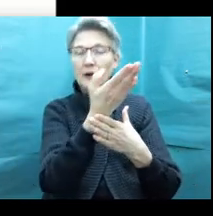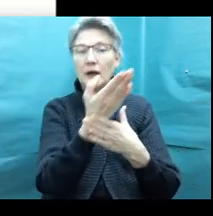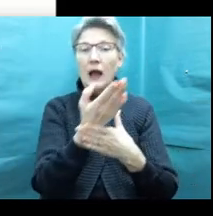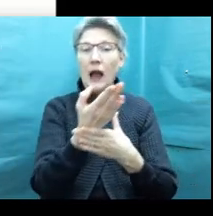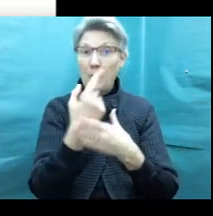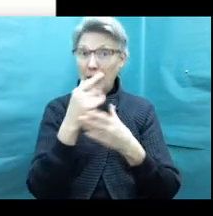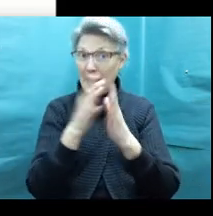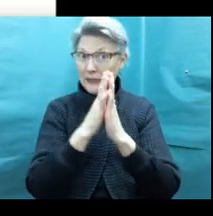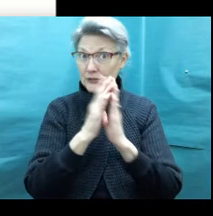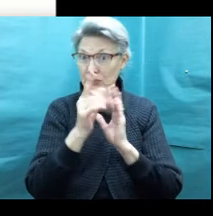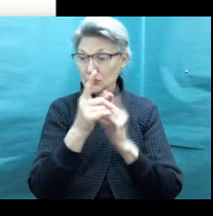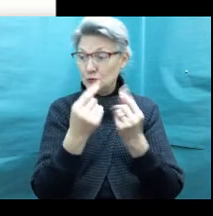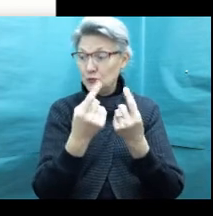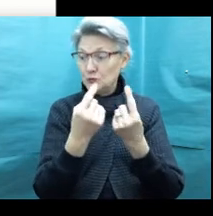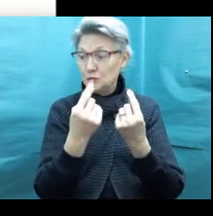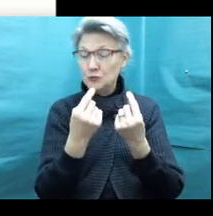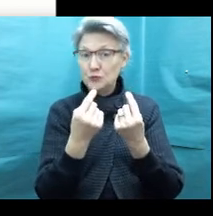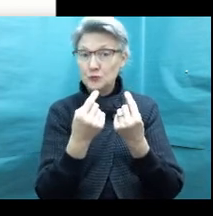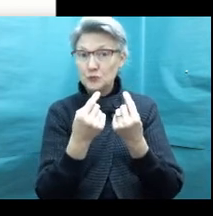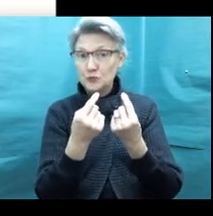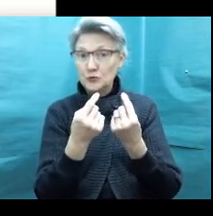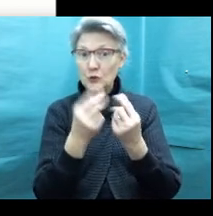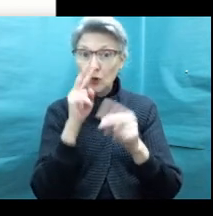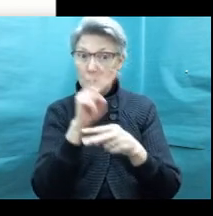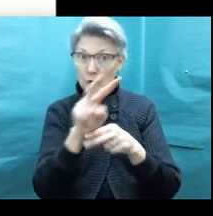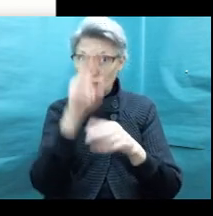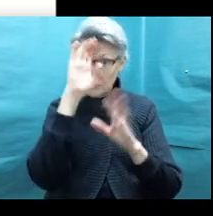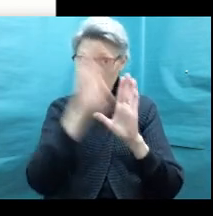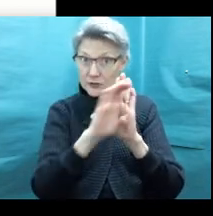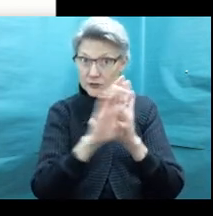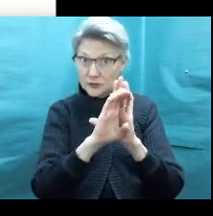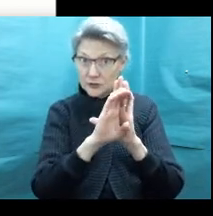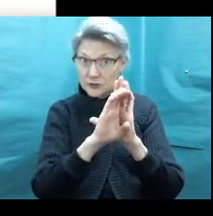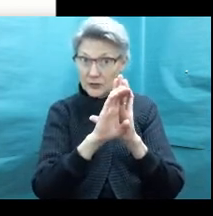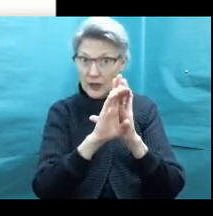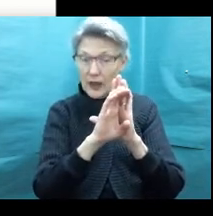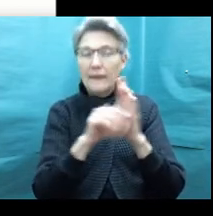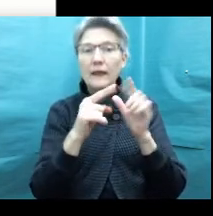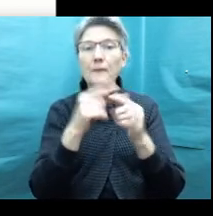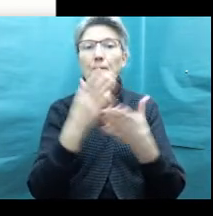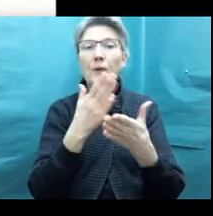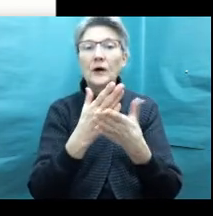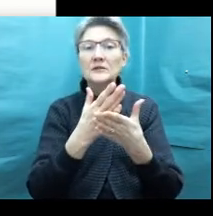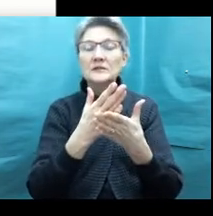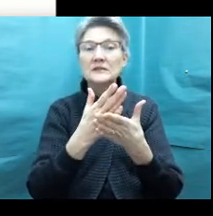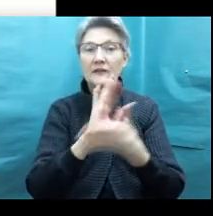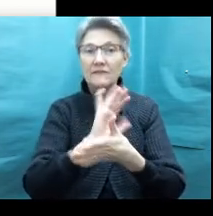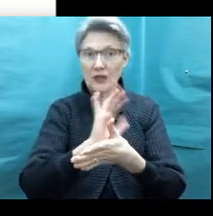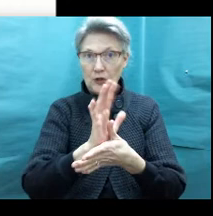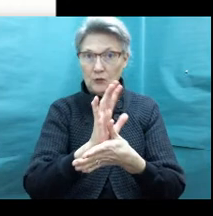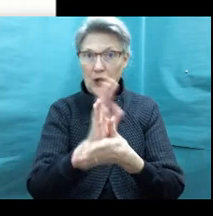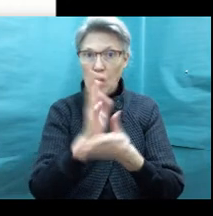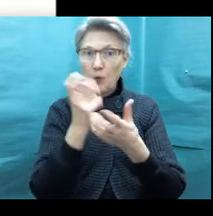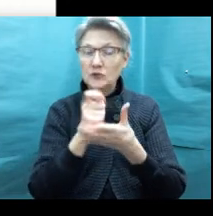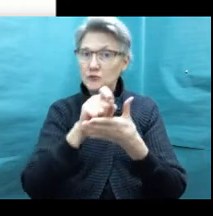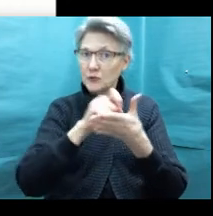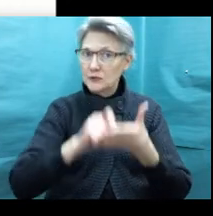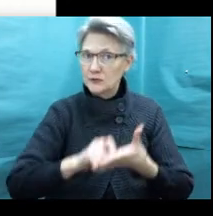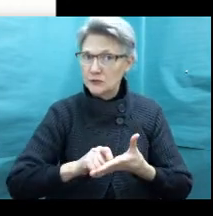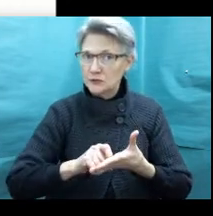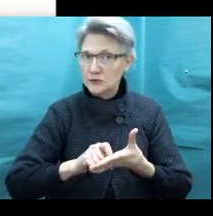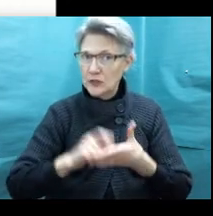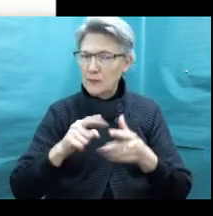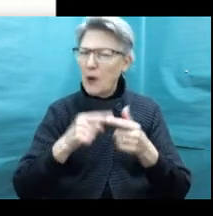What I'm going to ask that you do is I'm going to ask that you take a look at these pictures and then you can pause the video and I want you to just jot down some